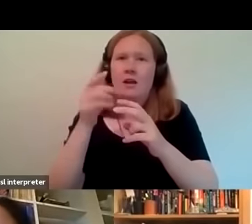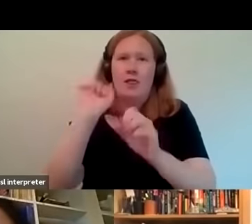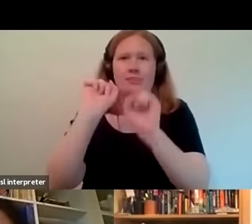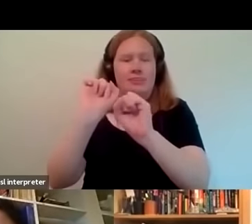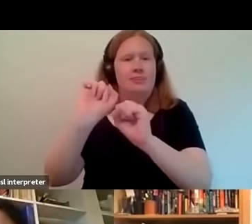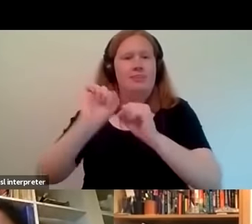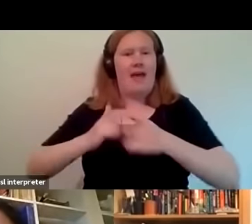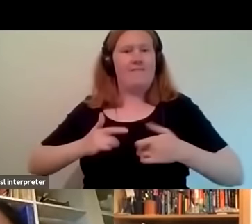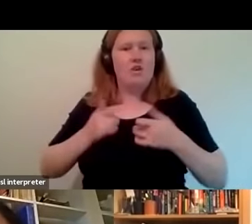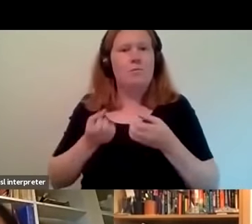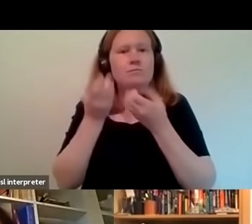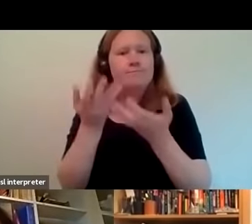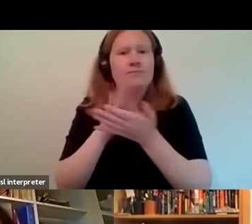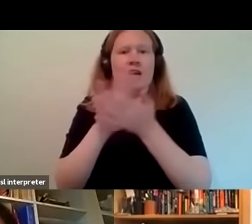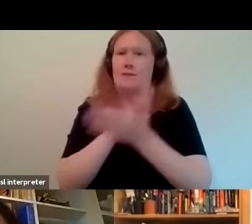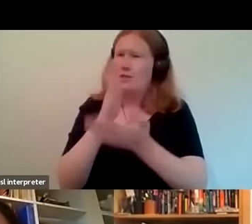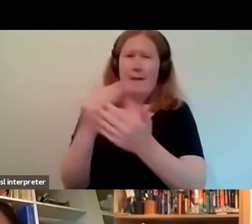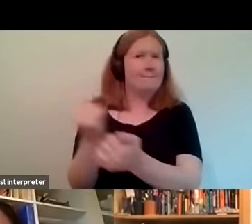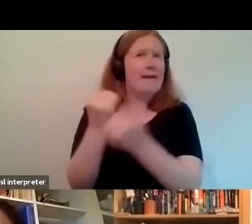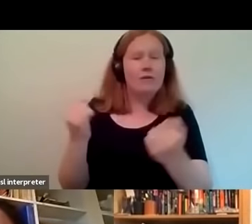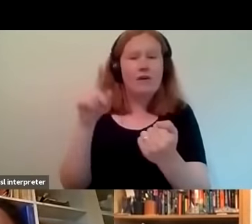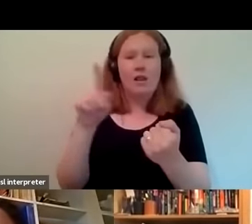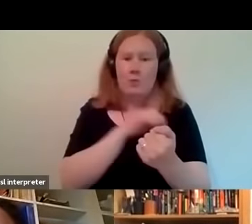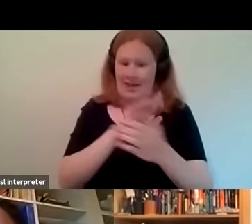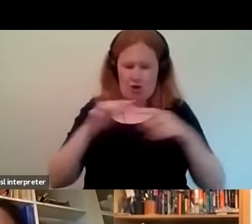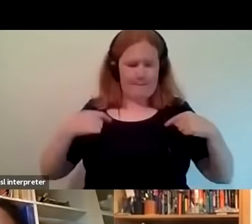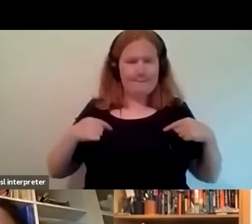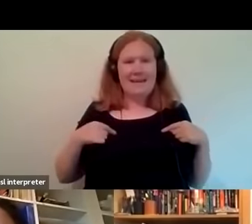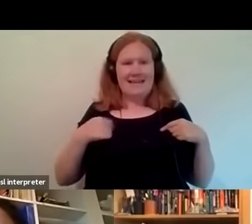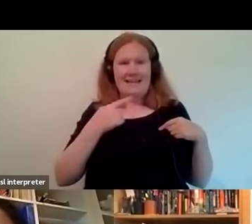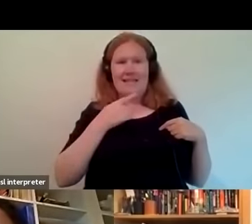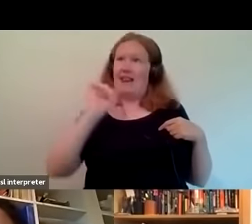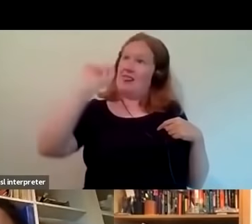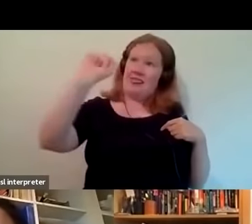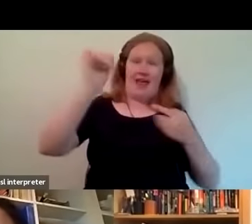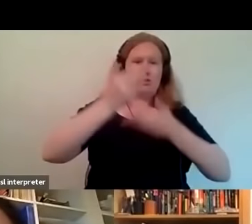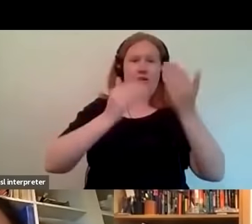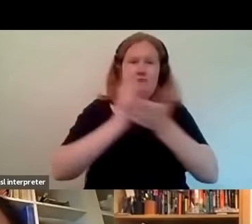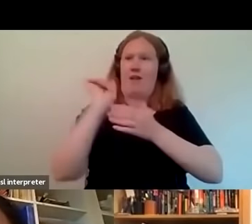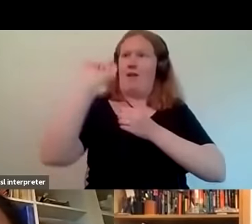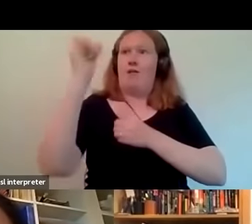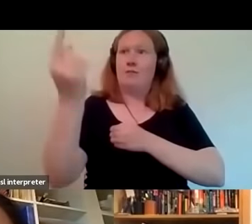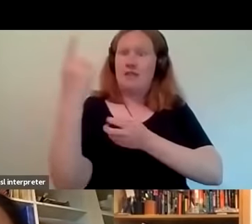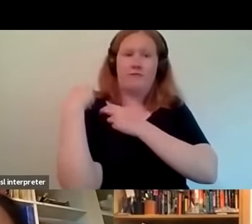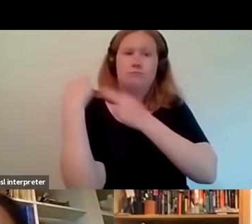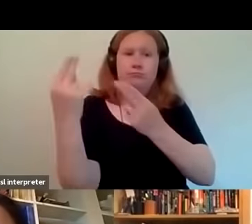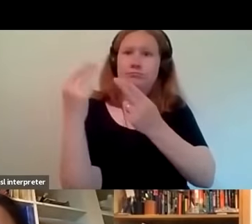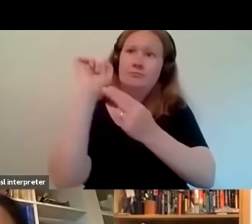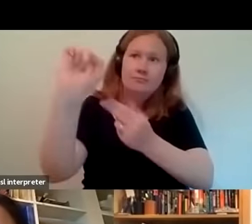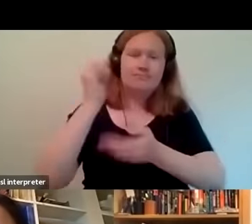the community as well makes it so much more powerful because it's not about us telling that story it's giving a platform to the community to share that story